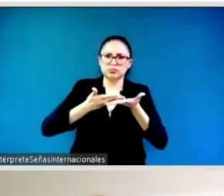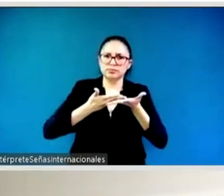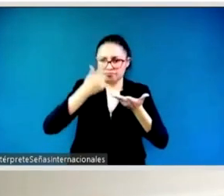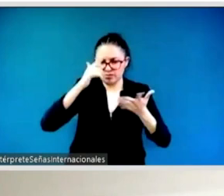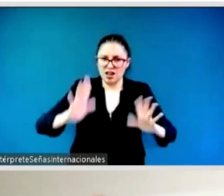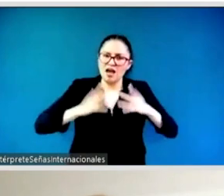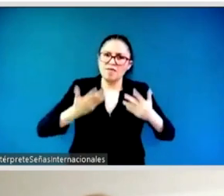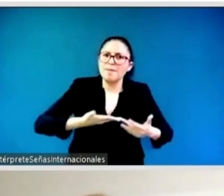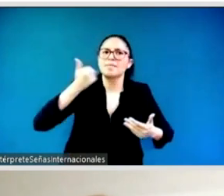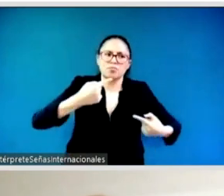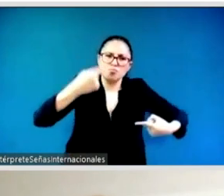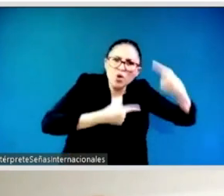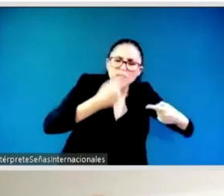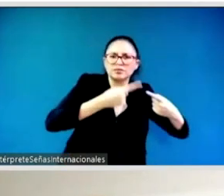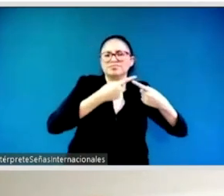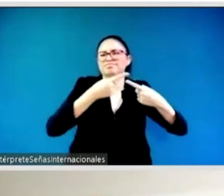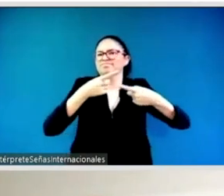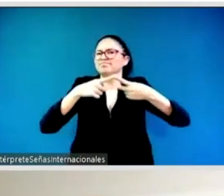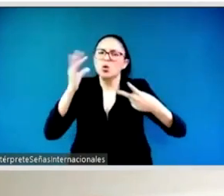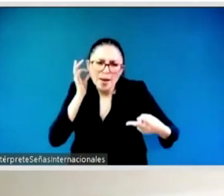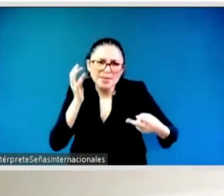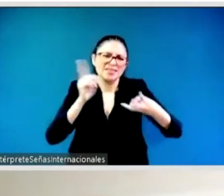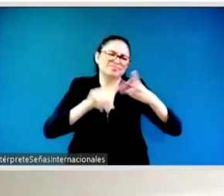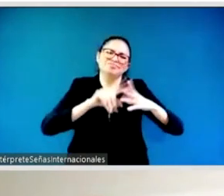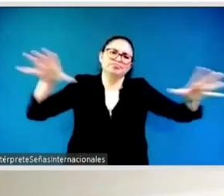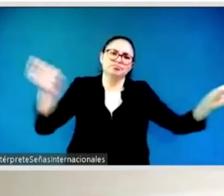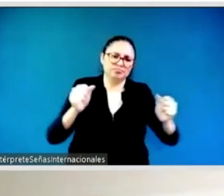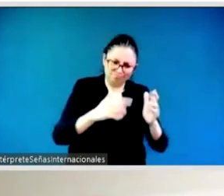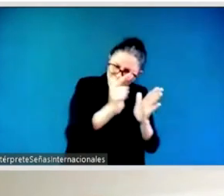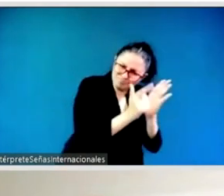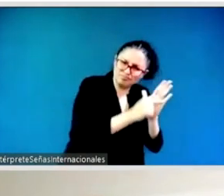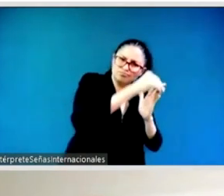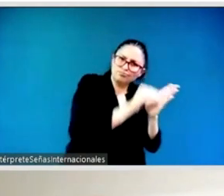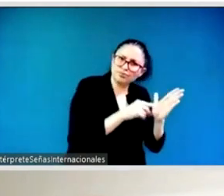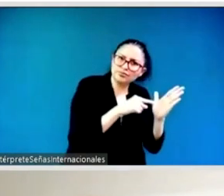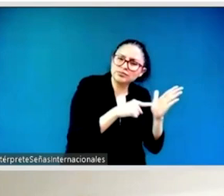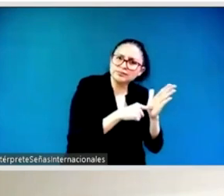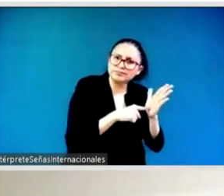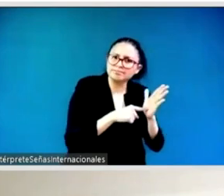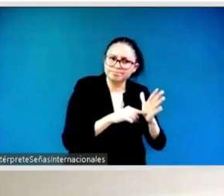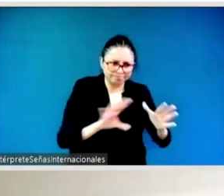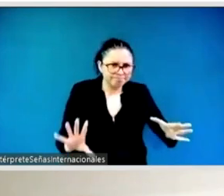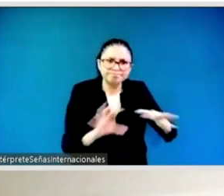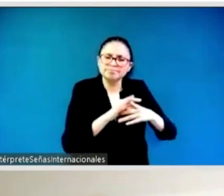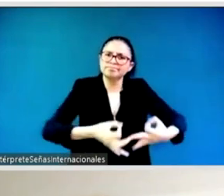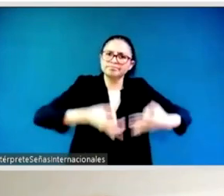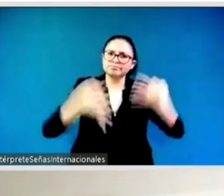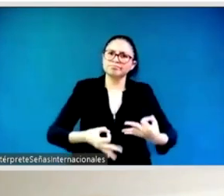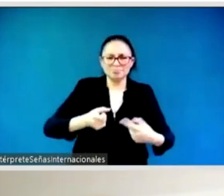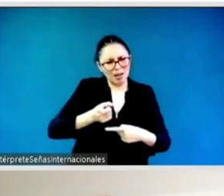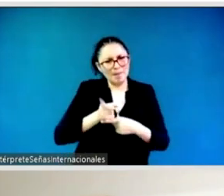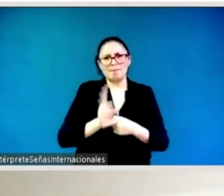legislation as we said before and ensuring that legislation is not abused to threaten